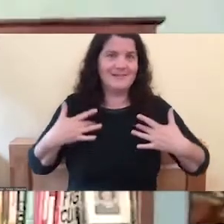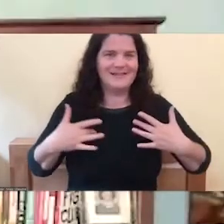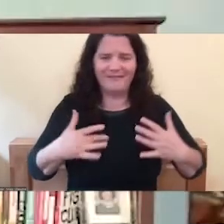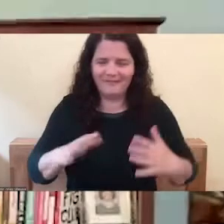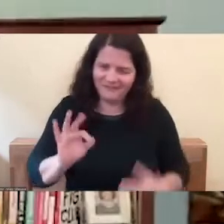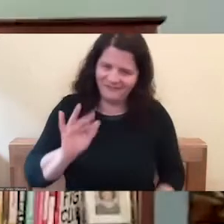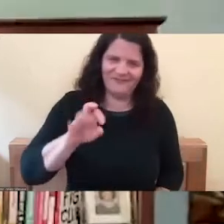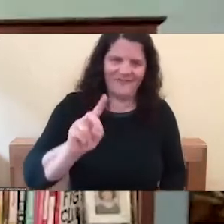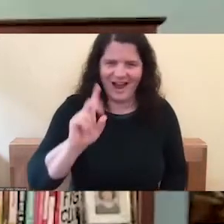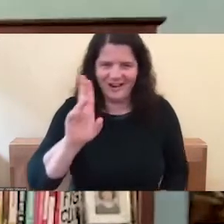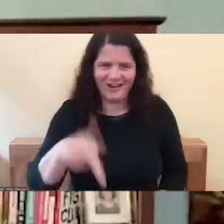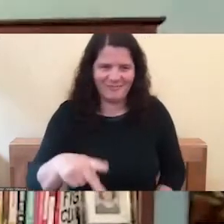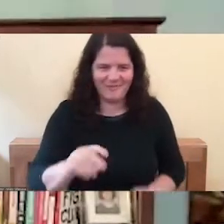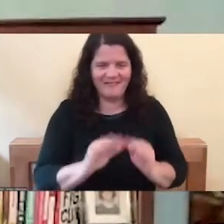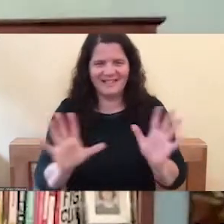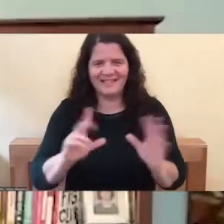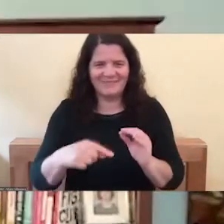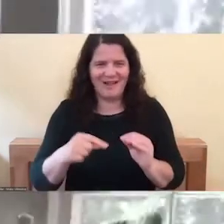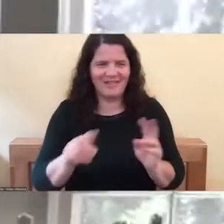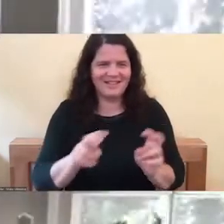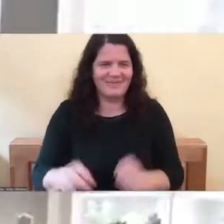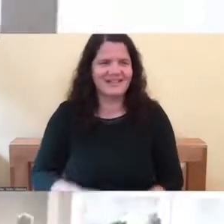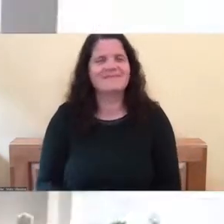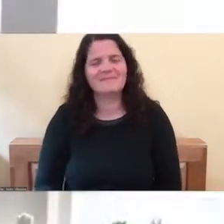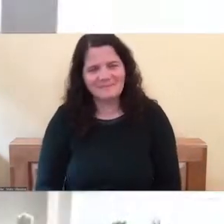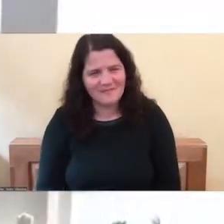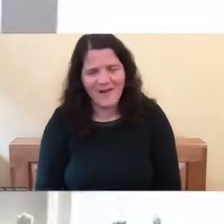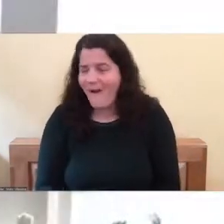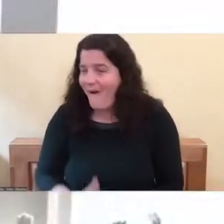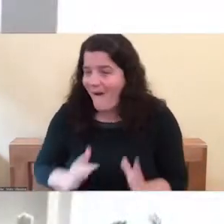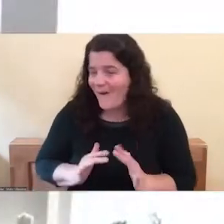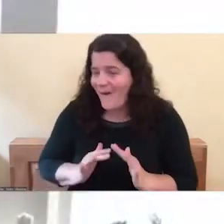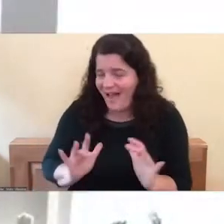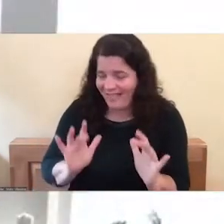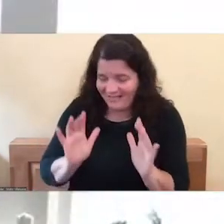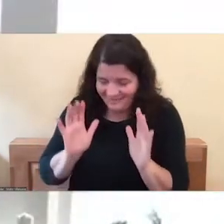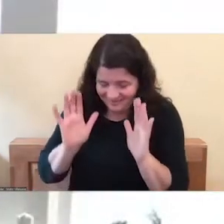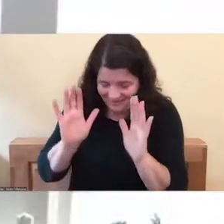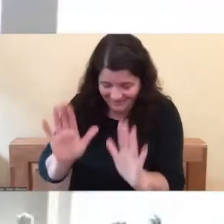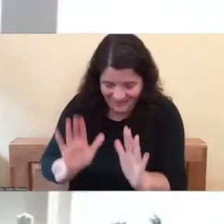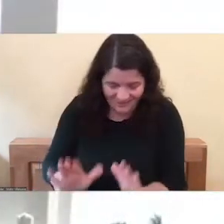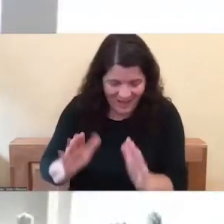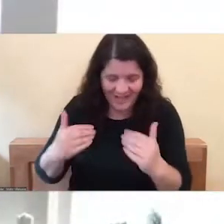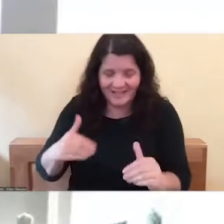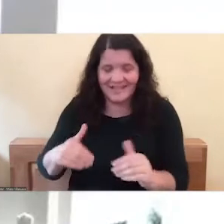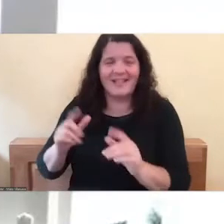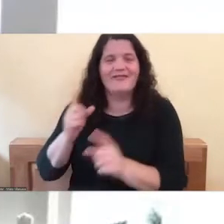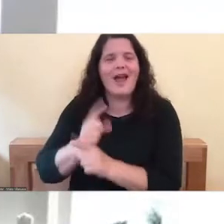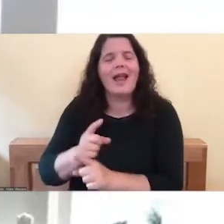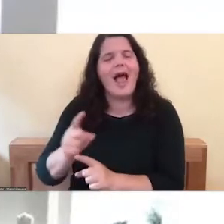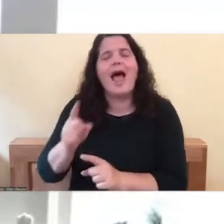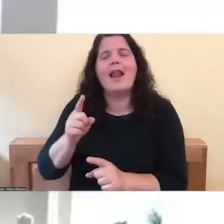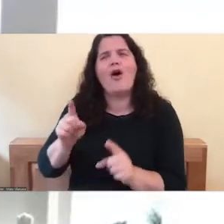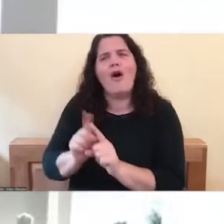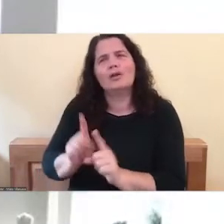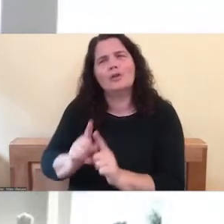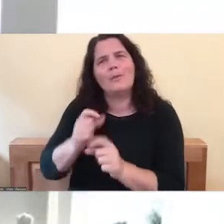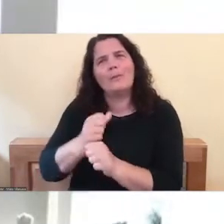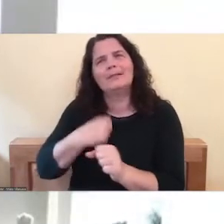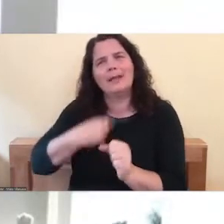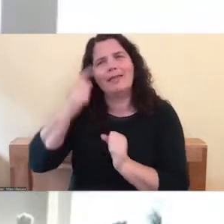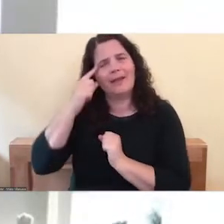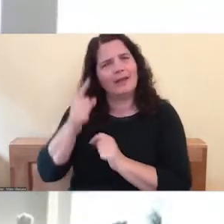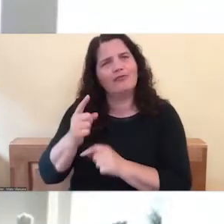it also makes me think that, you know, it's, it's a way of also, you know,